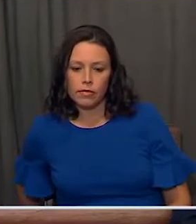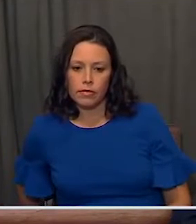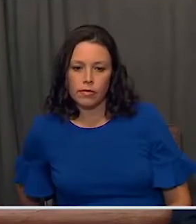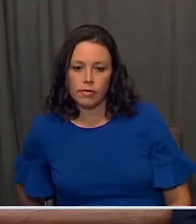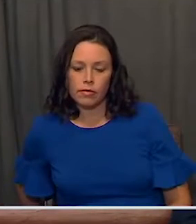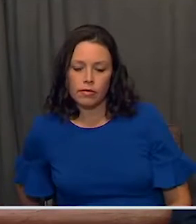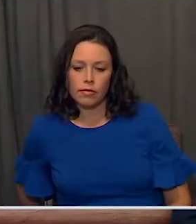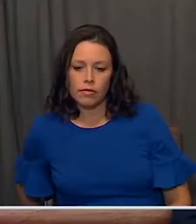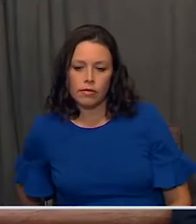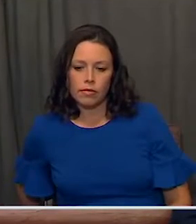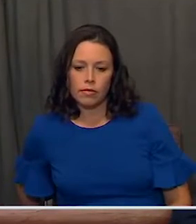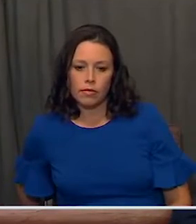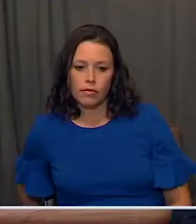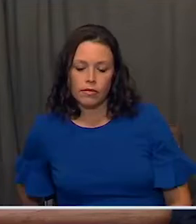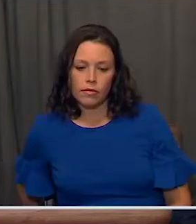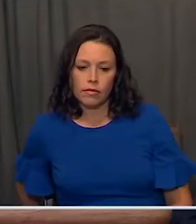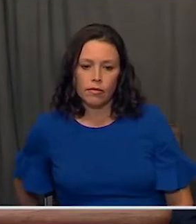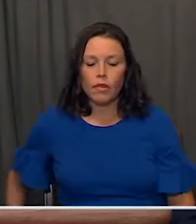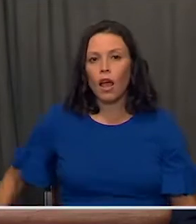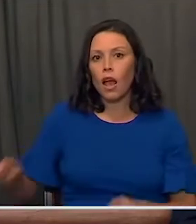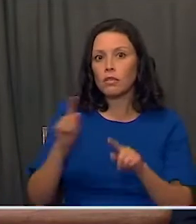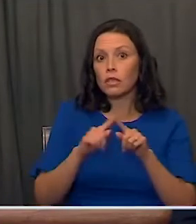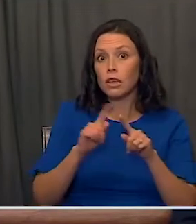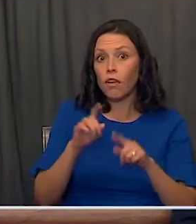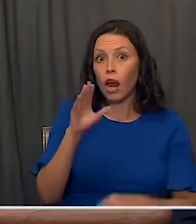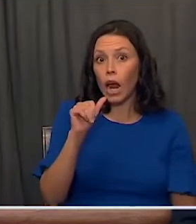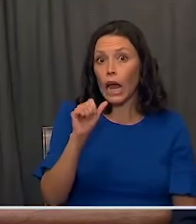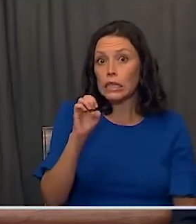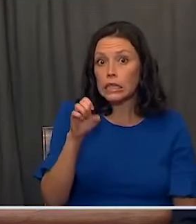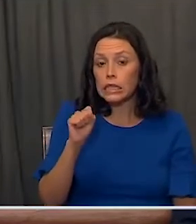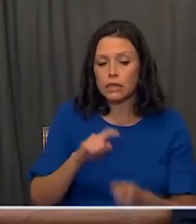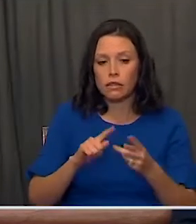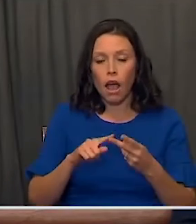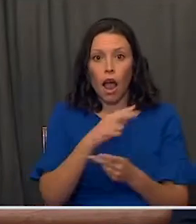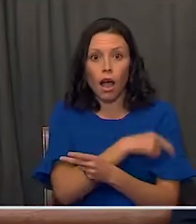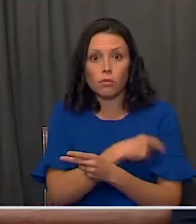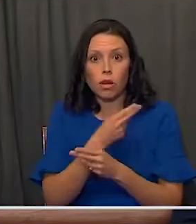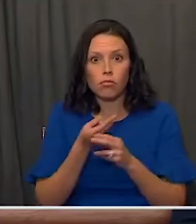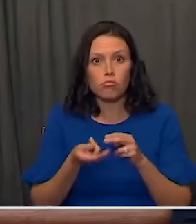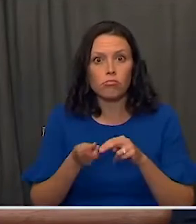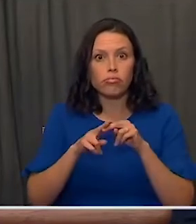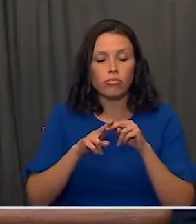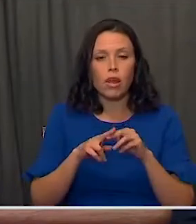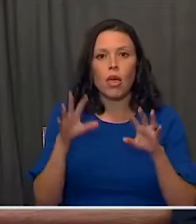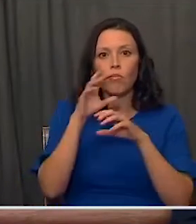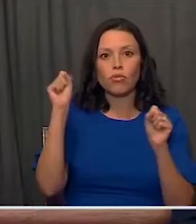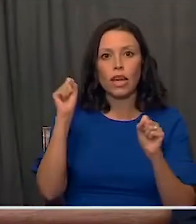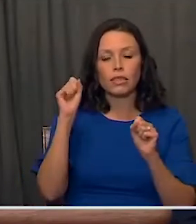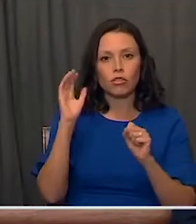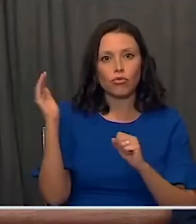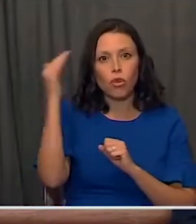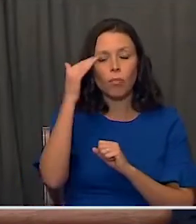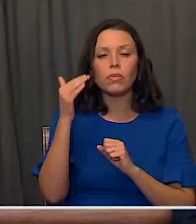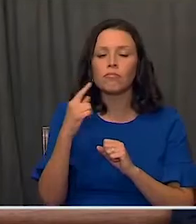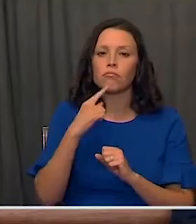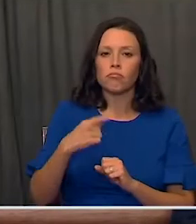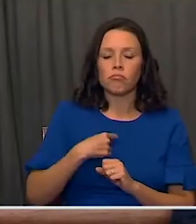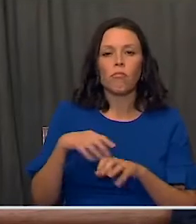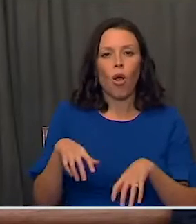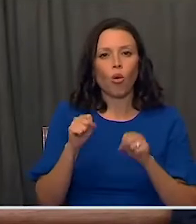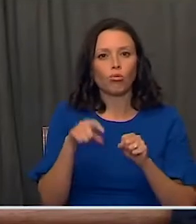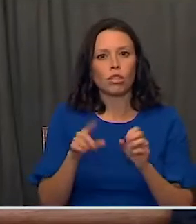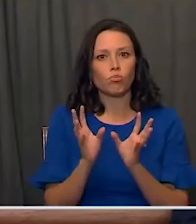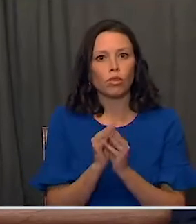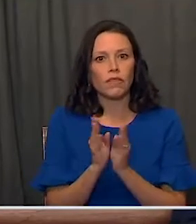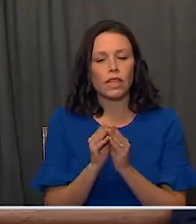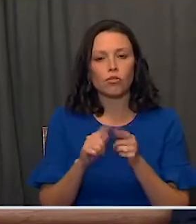hospitalizations rising across the country, President Trump directed us to host this briefing to describe the ongoing work